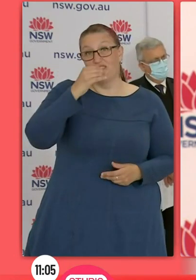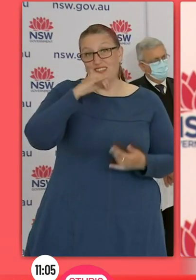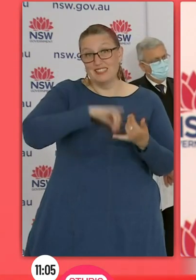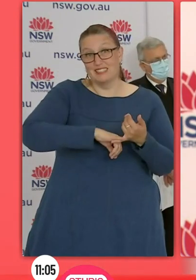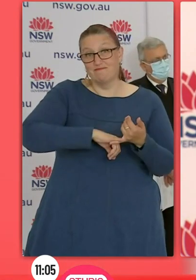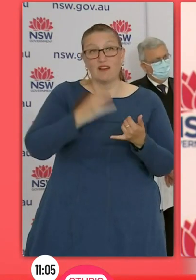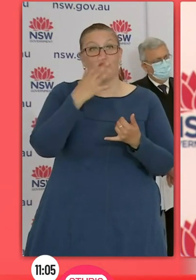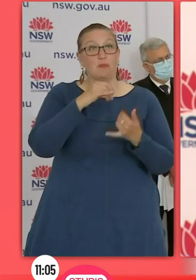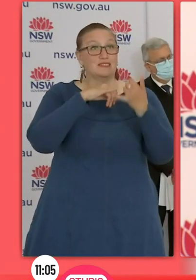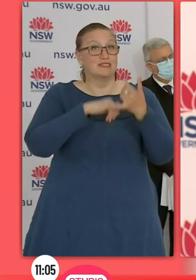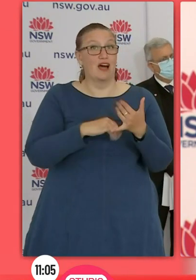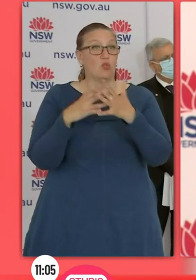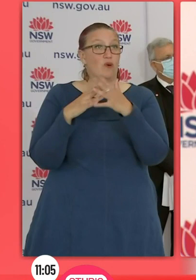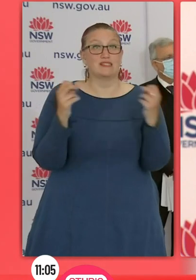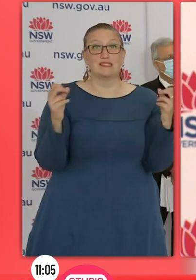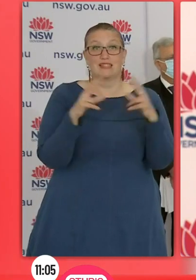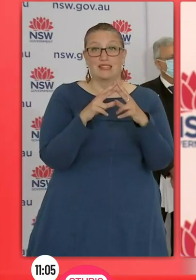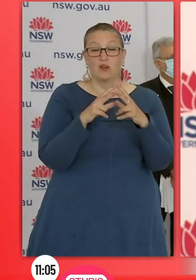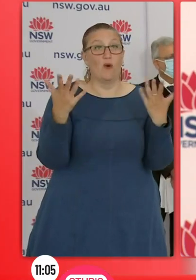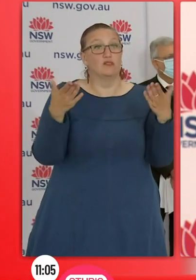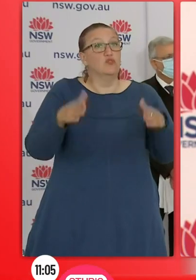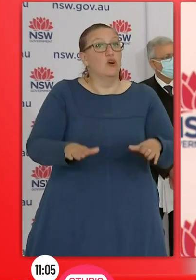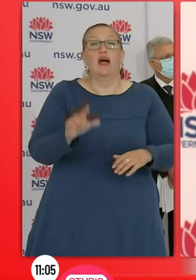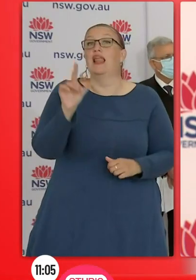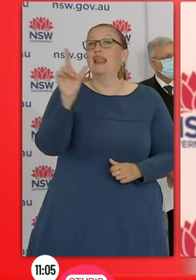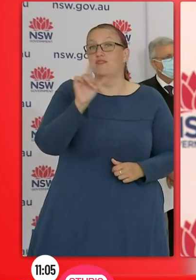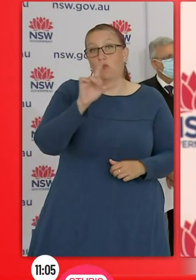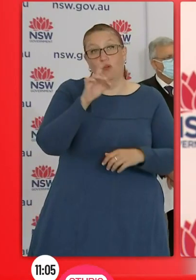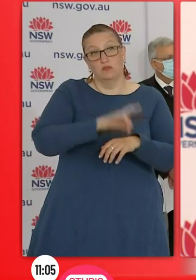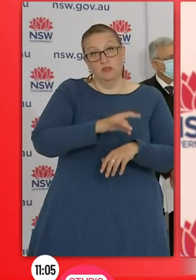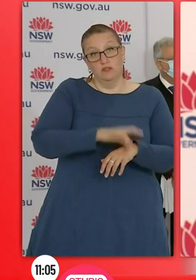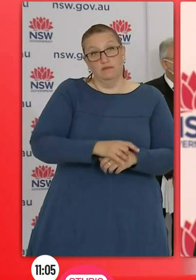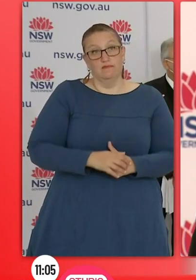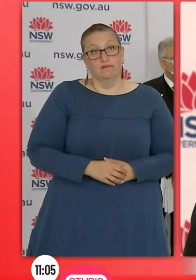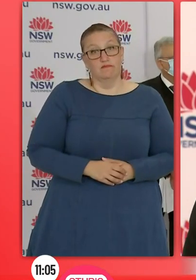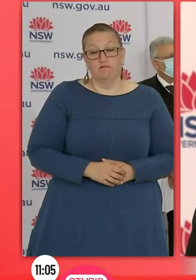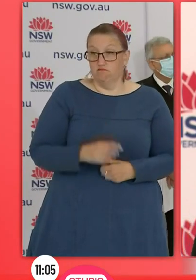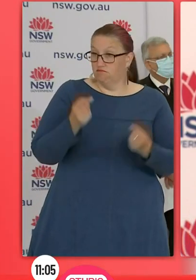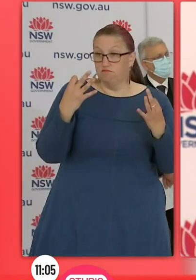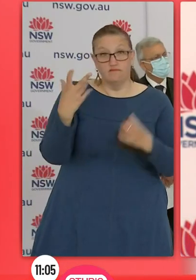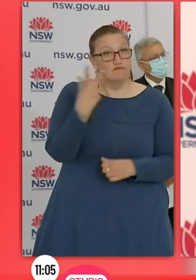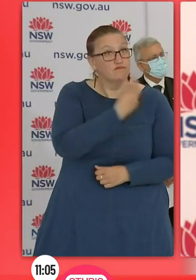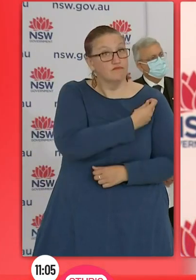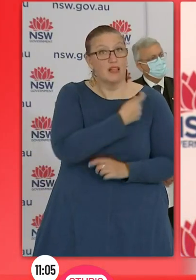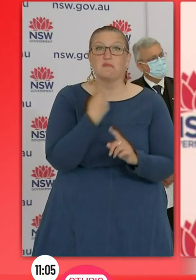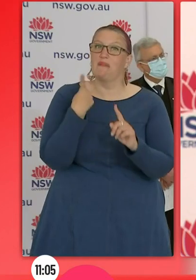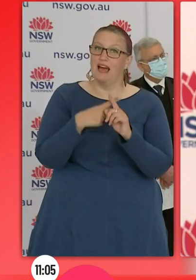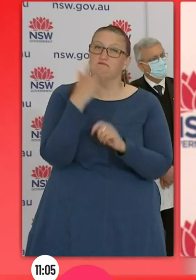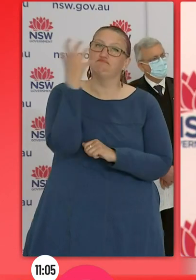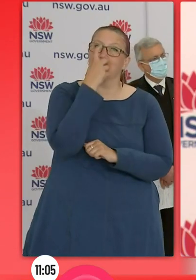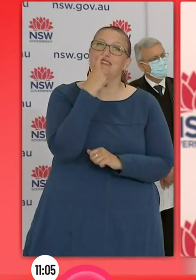from south west Sydney also at Liverpool Hospital. She was not vaccinated and also had underlying